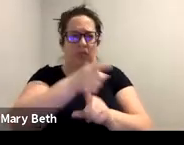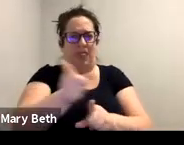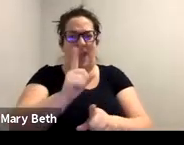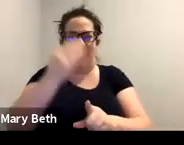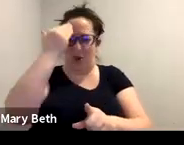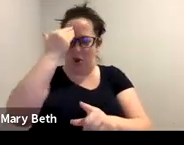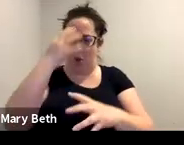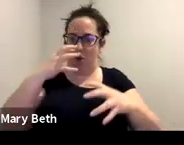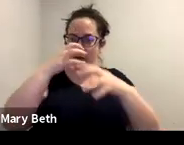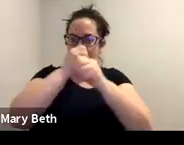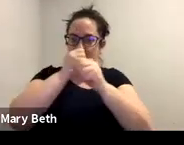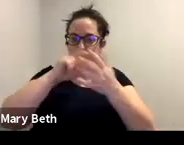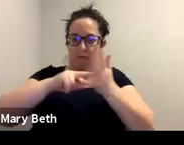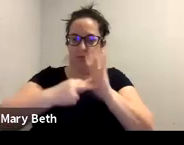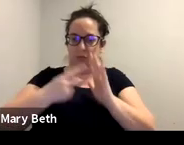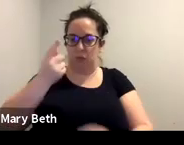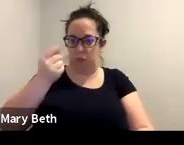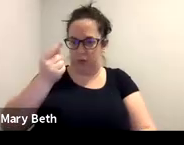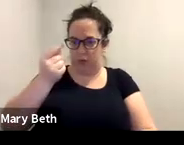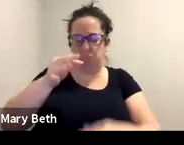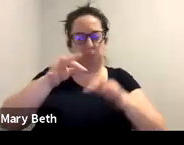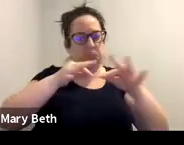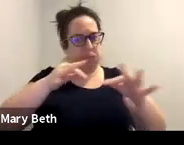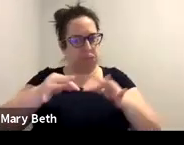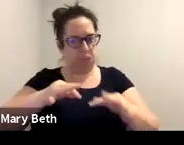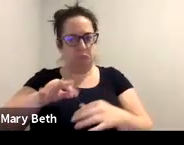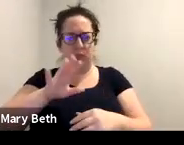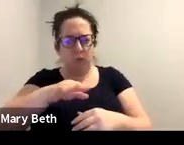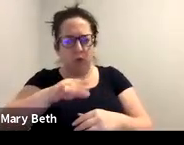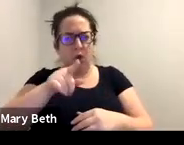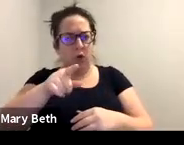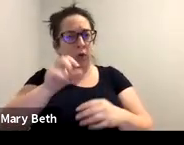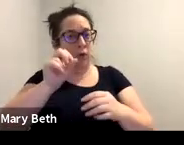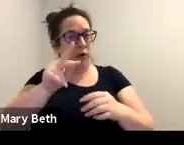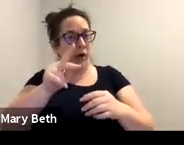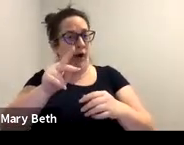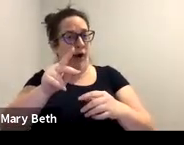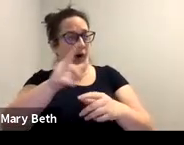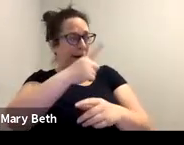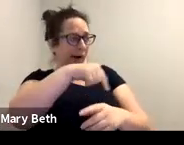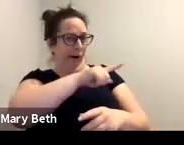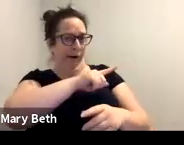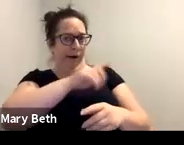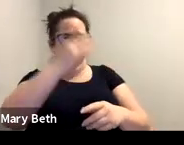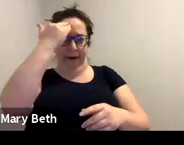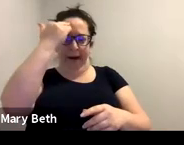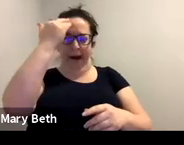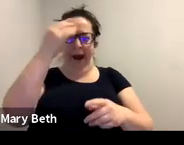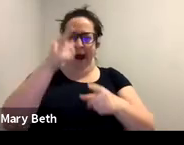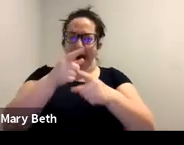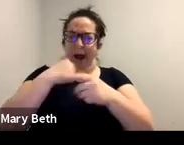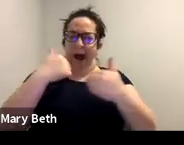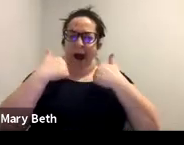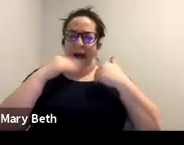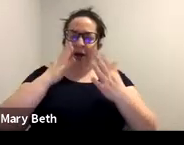means. So are you okay with them knowing that you received services from this program? Are you okay with them